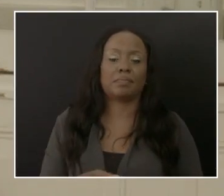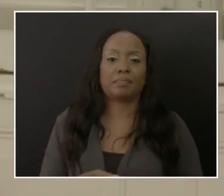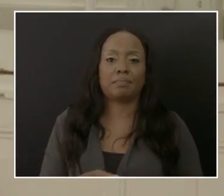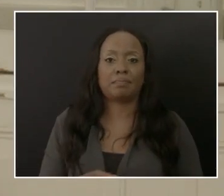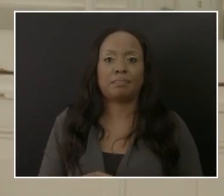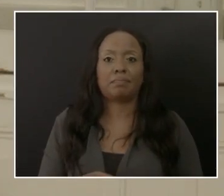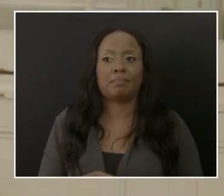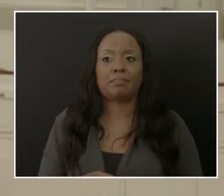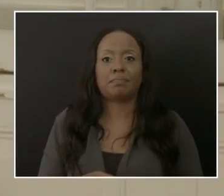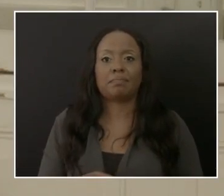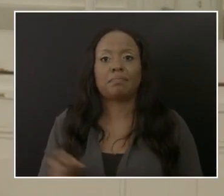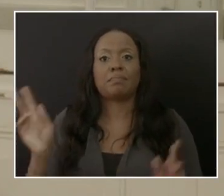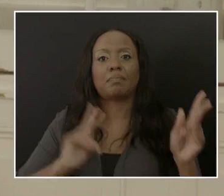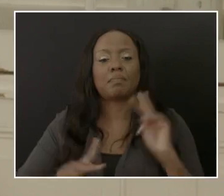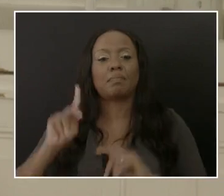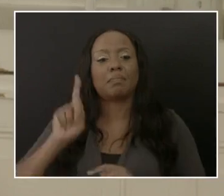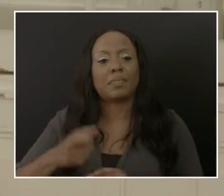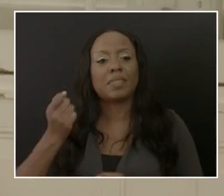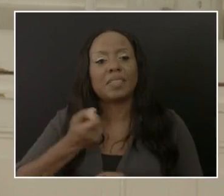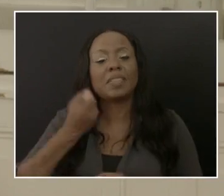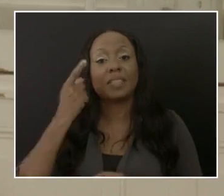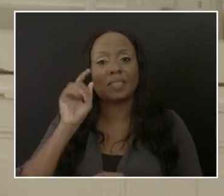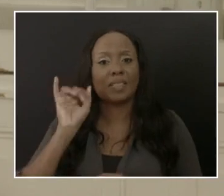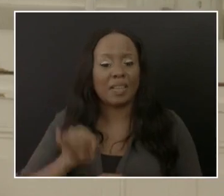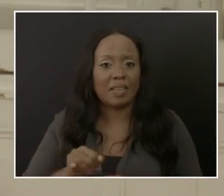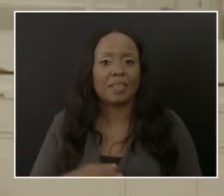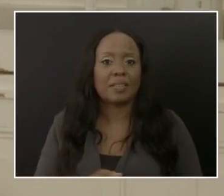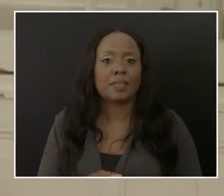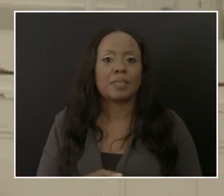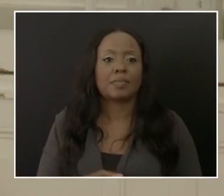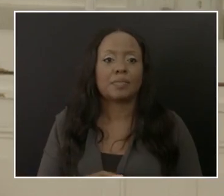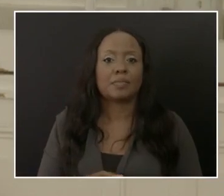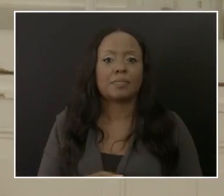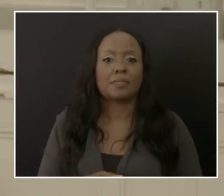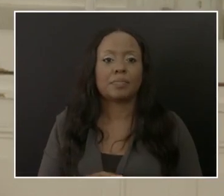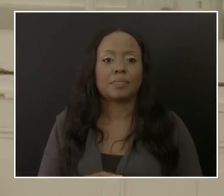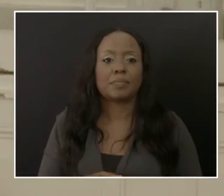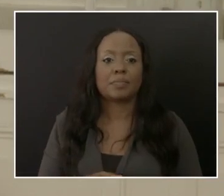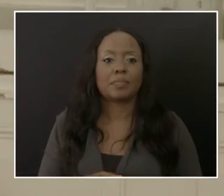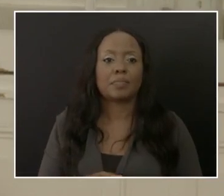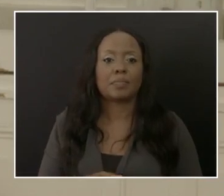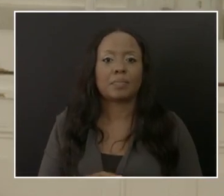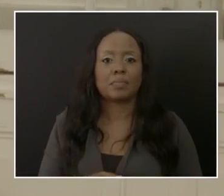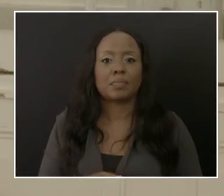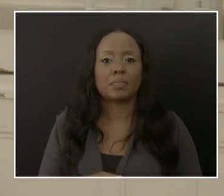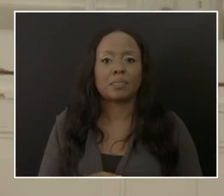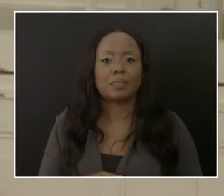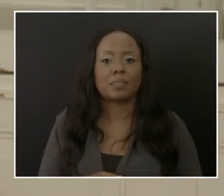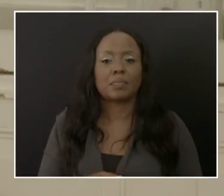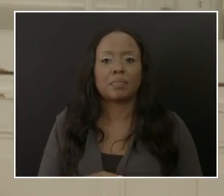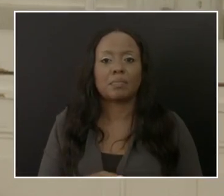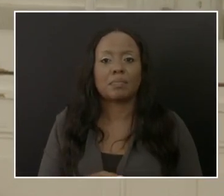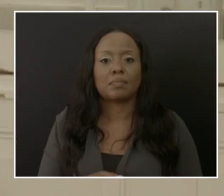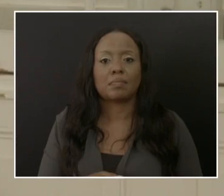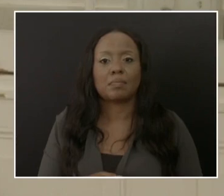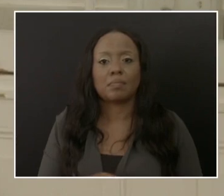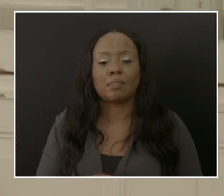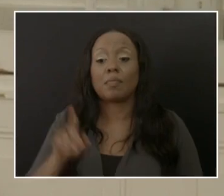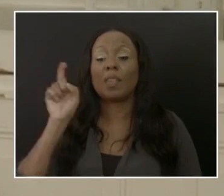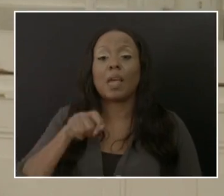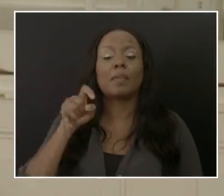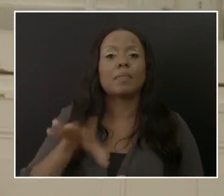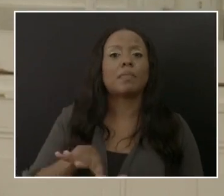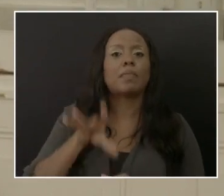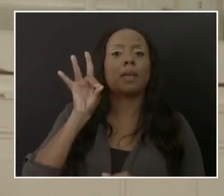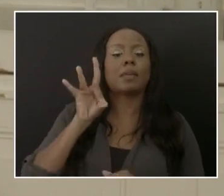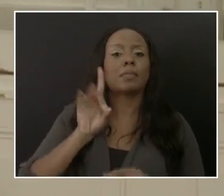to be forthcoming all the time. We have to always look at ways to make